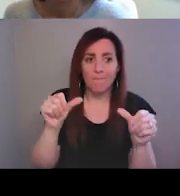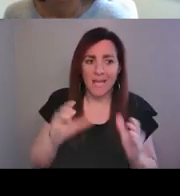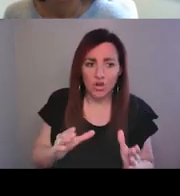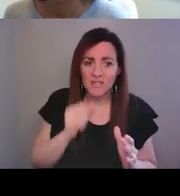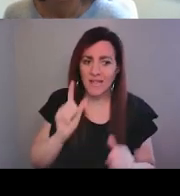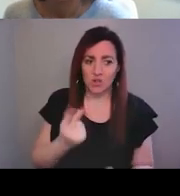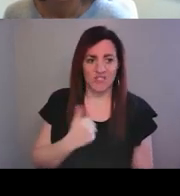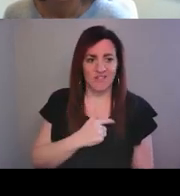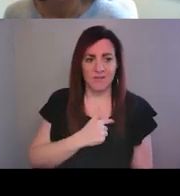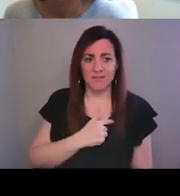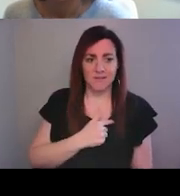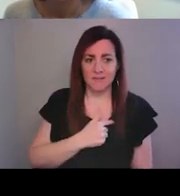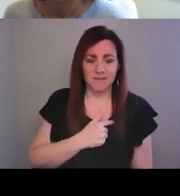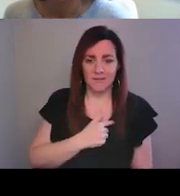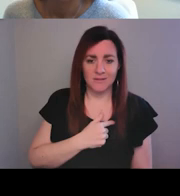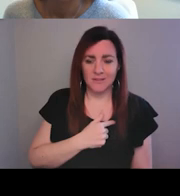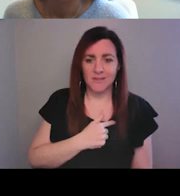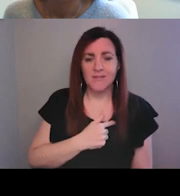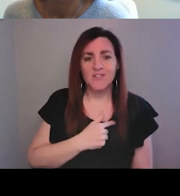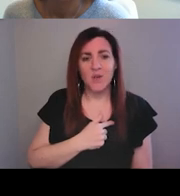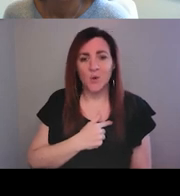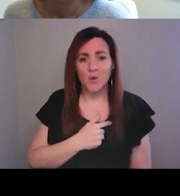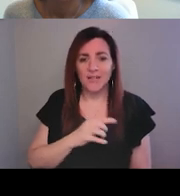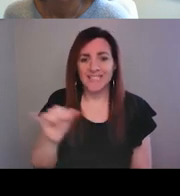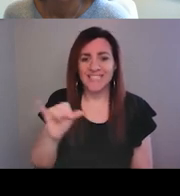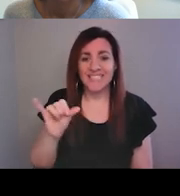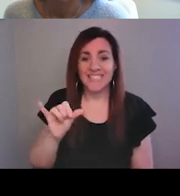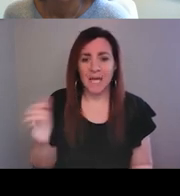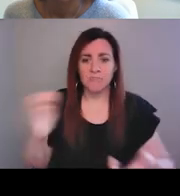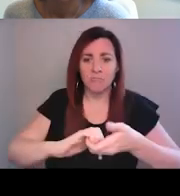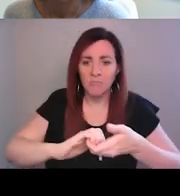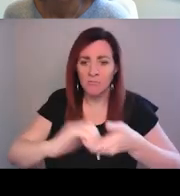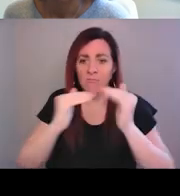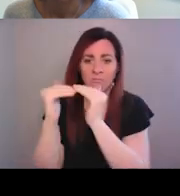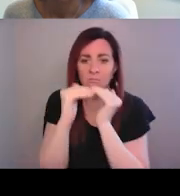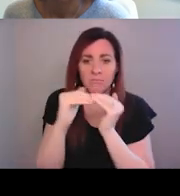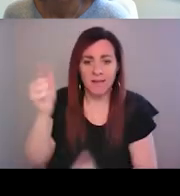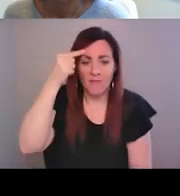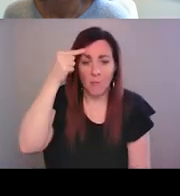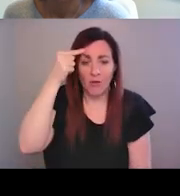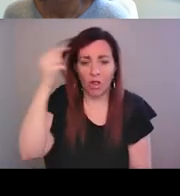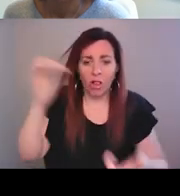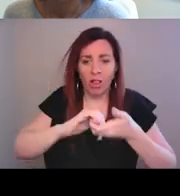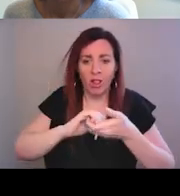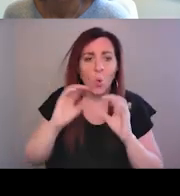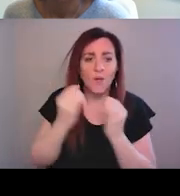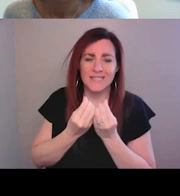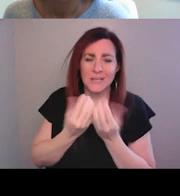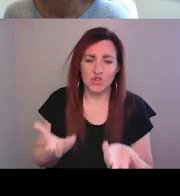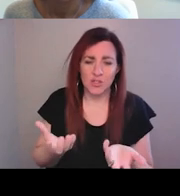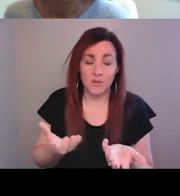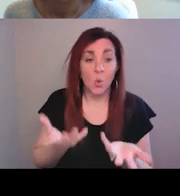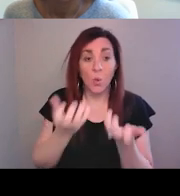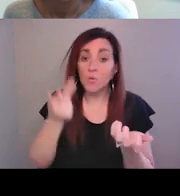us. So as a quasi-governmental organization. So we'd like to see more investments across